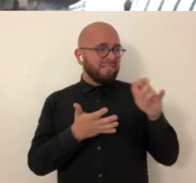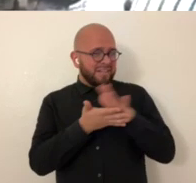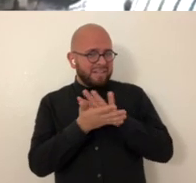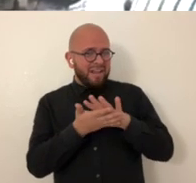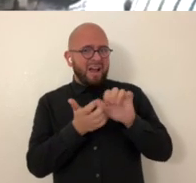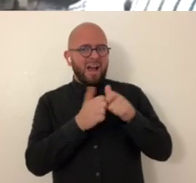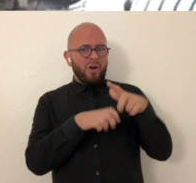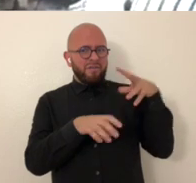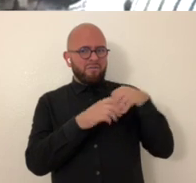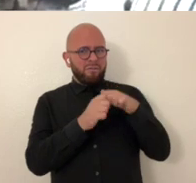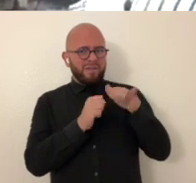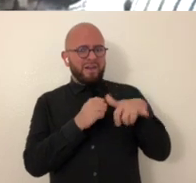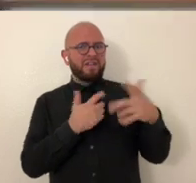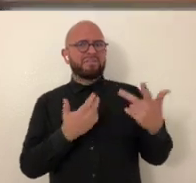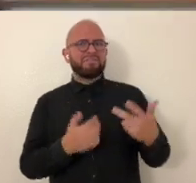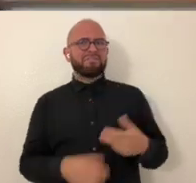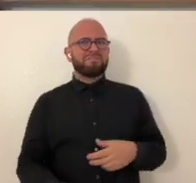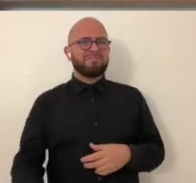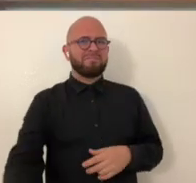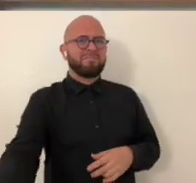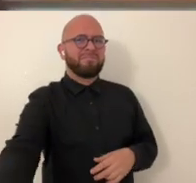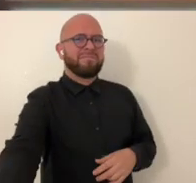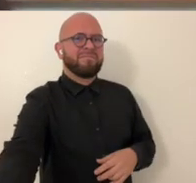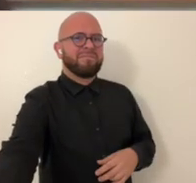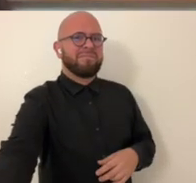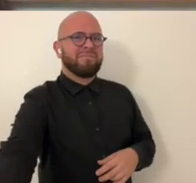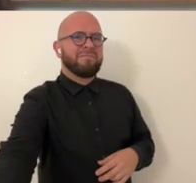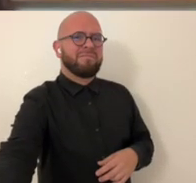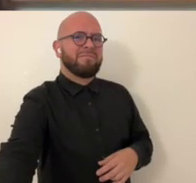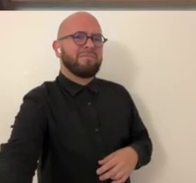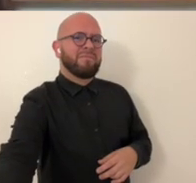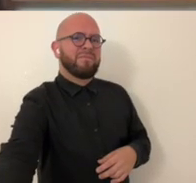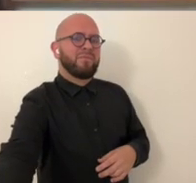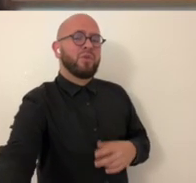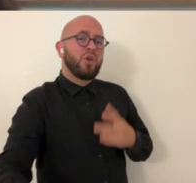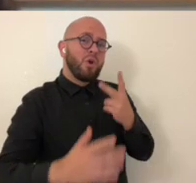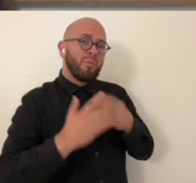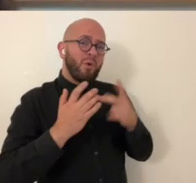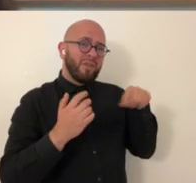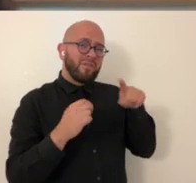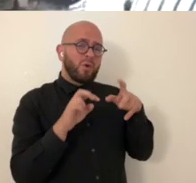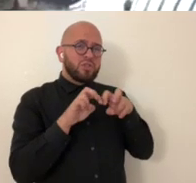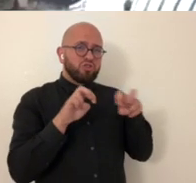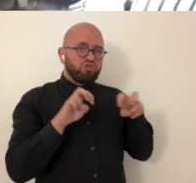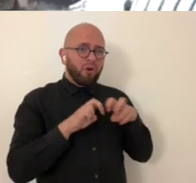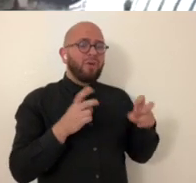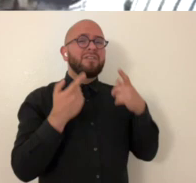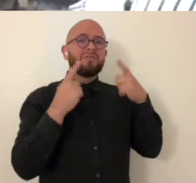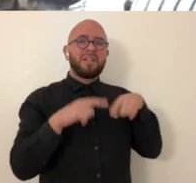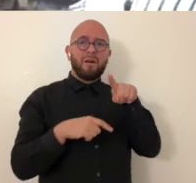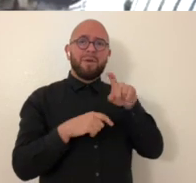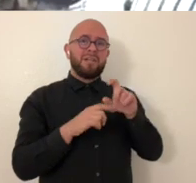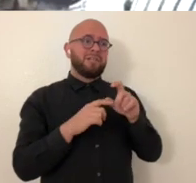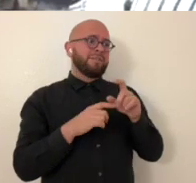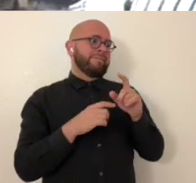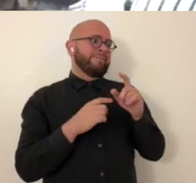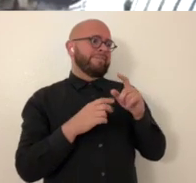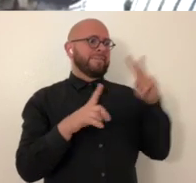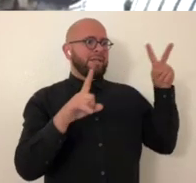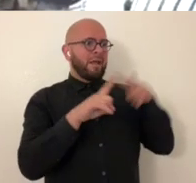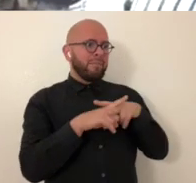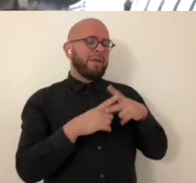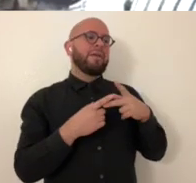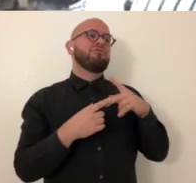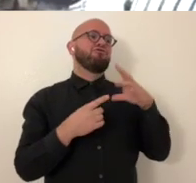um art lounge collective nice how did you get involved with them um so i both